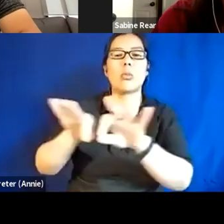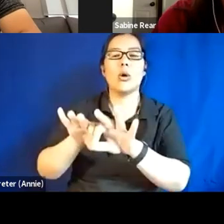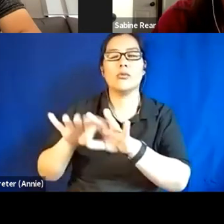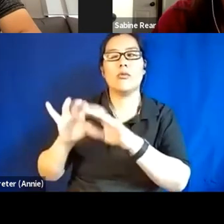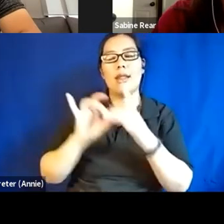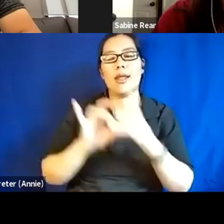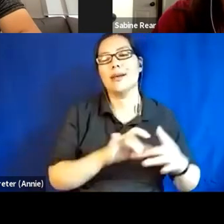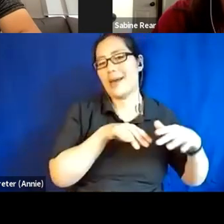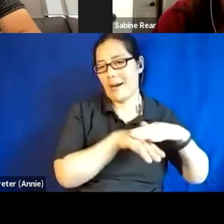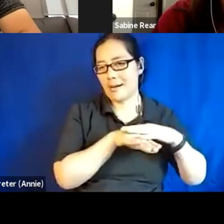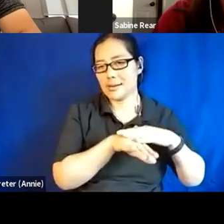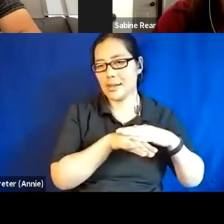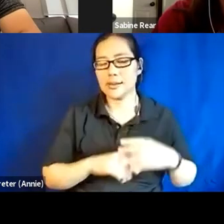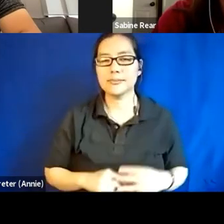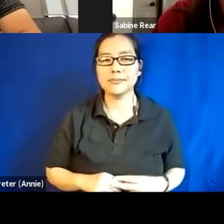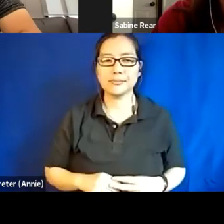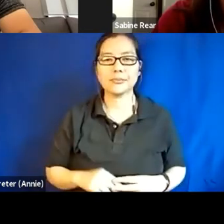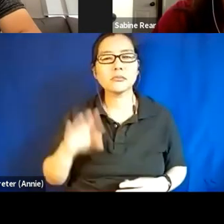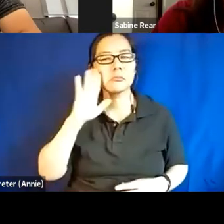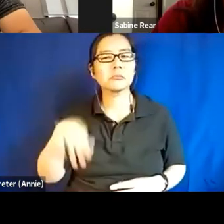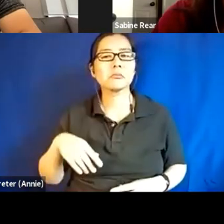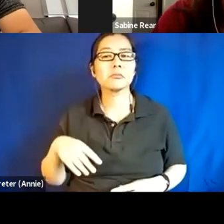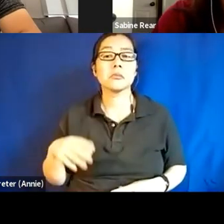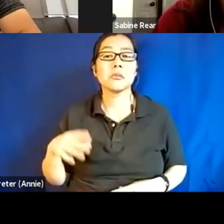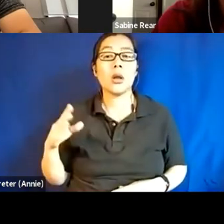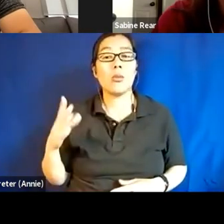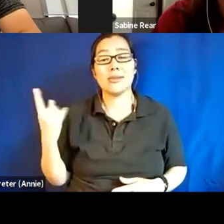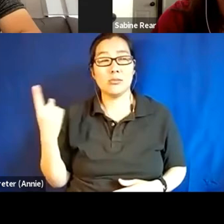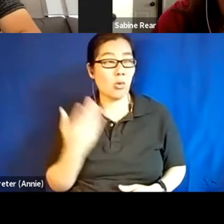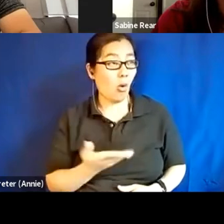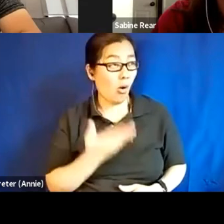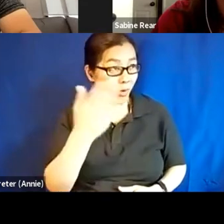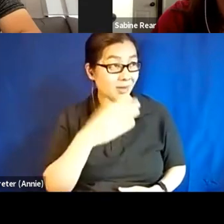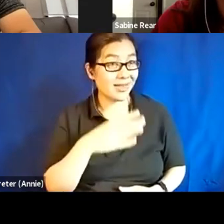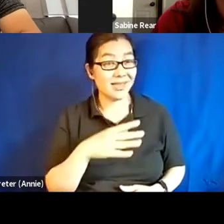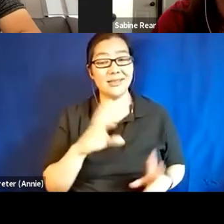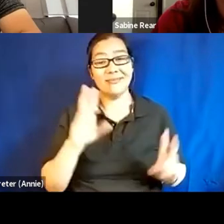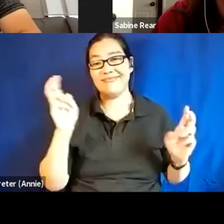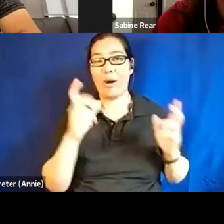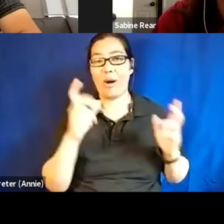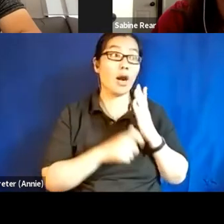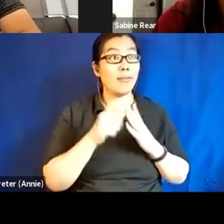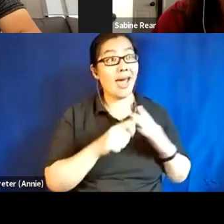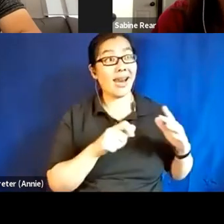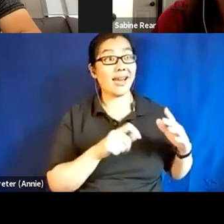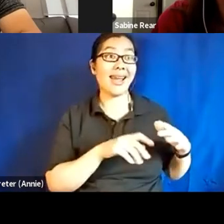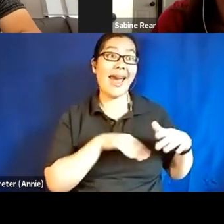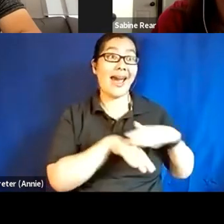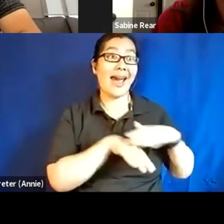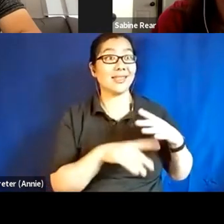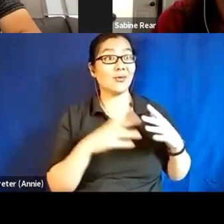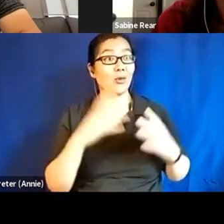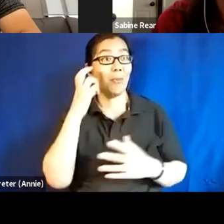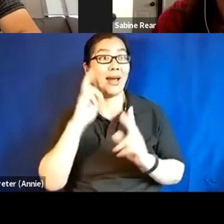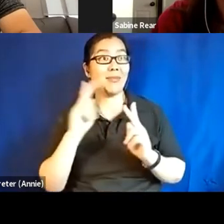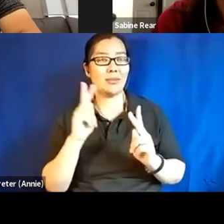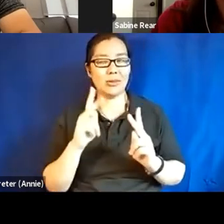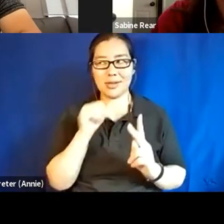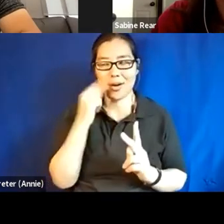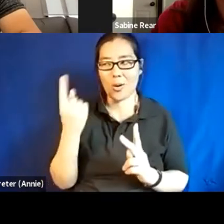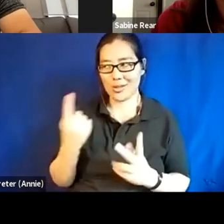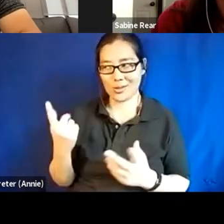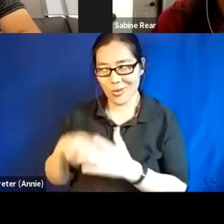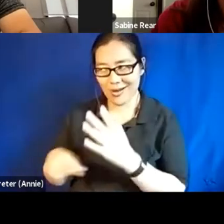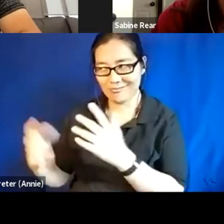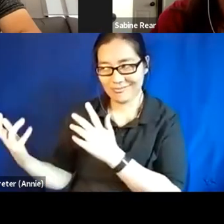um, I know that when I'm offered the default access for blind people, it's not always what I'm looking for. Um, and, uh, and I